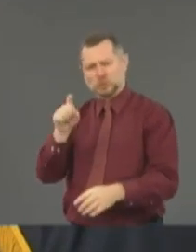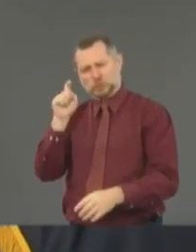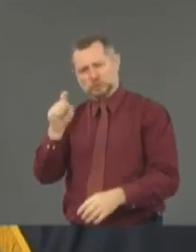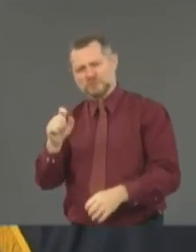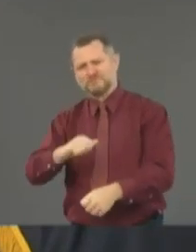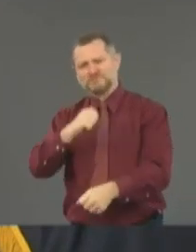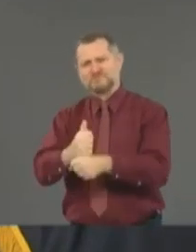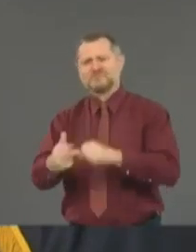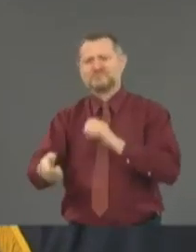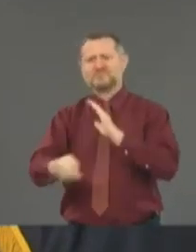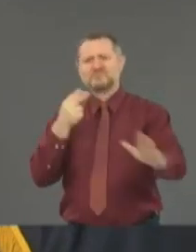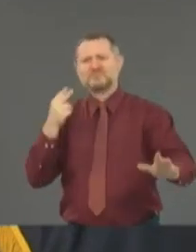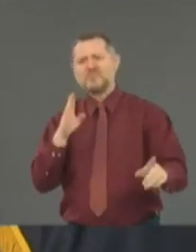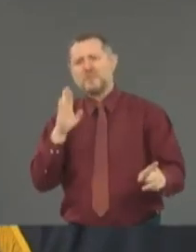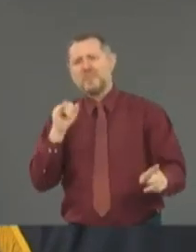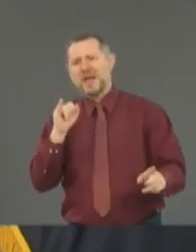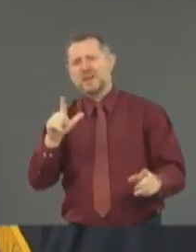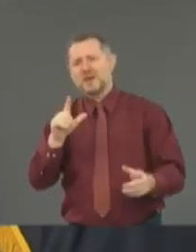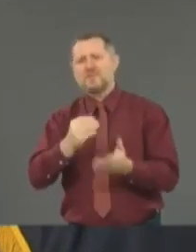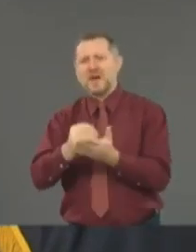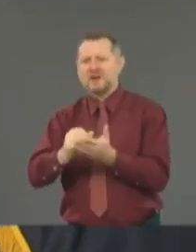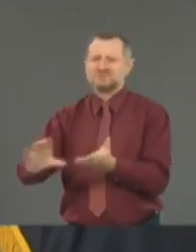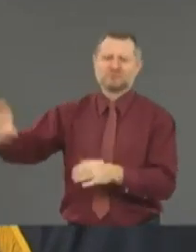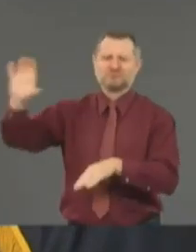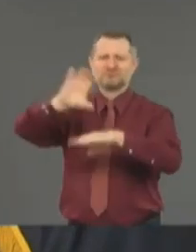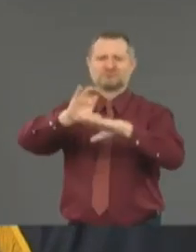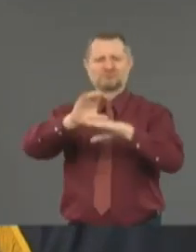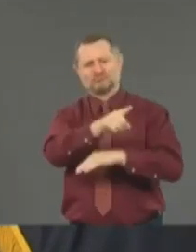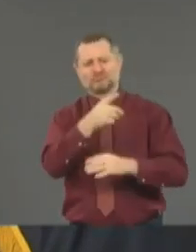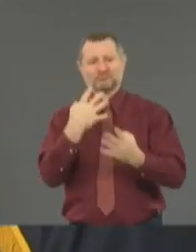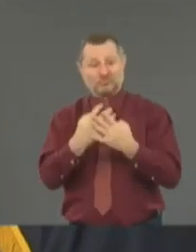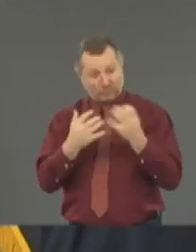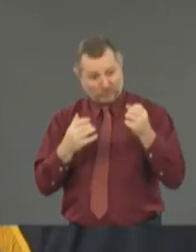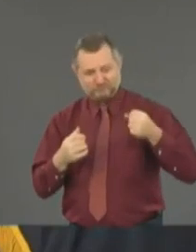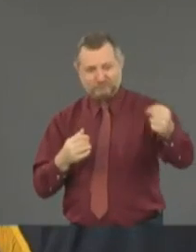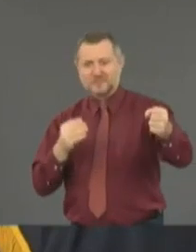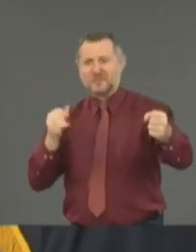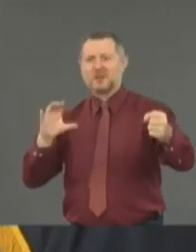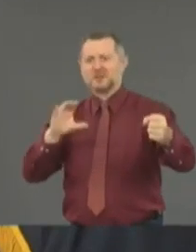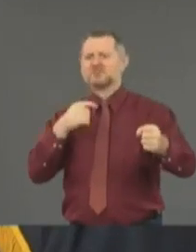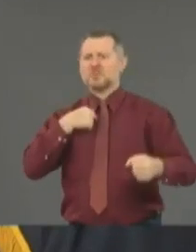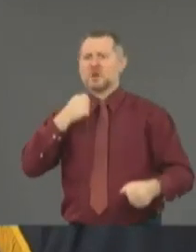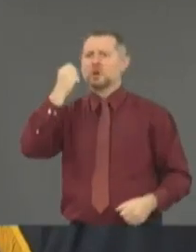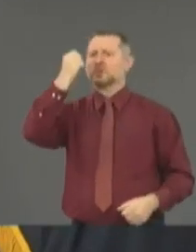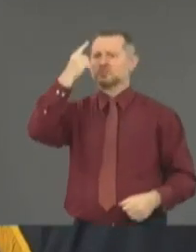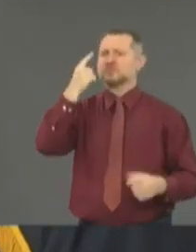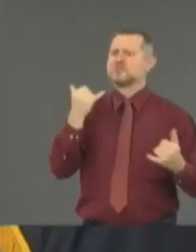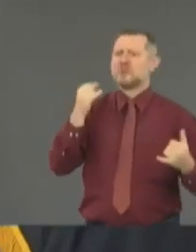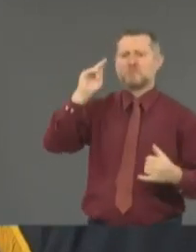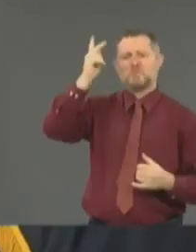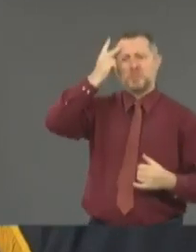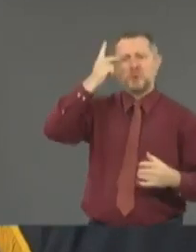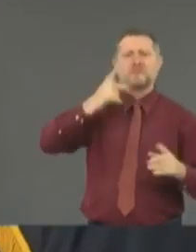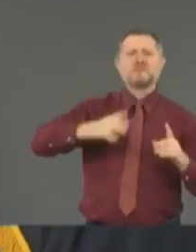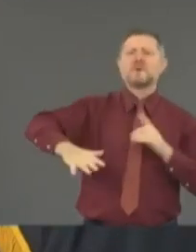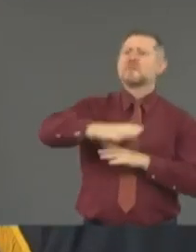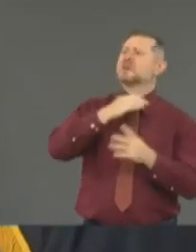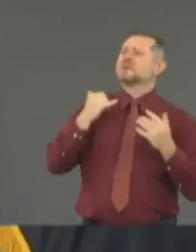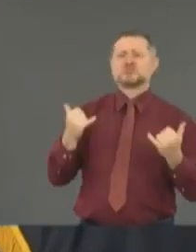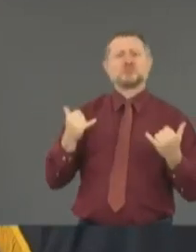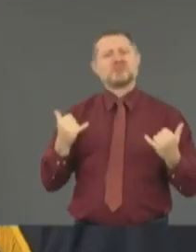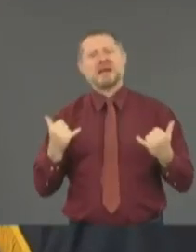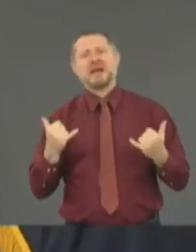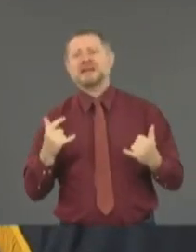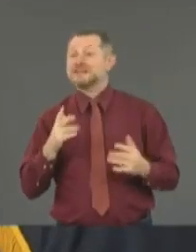right? I understand the political environment. I also understand that the law is the